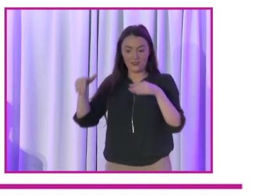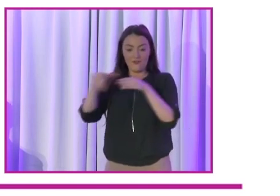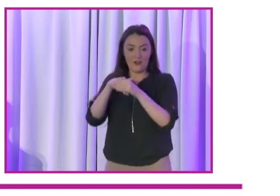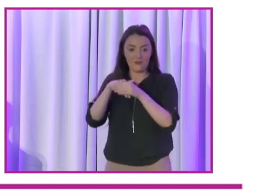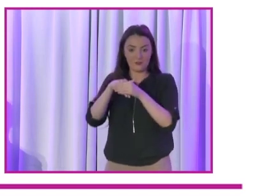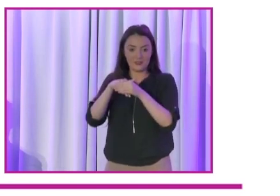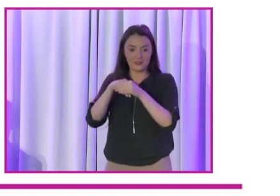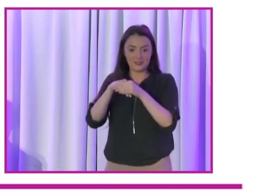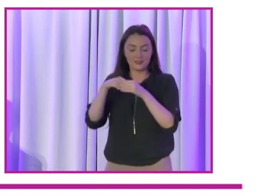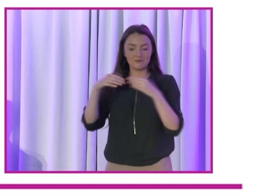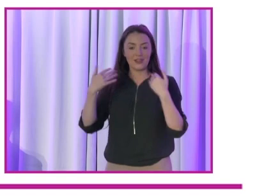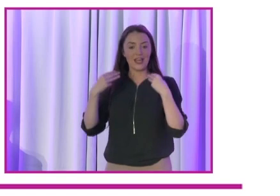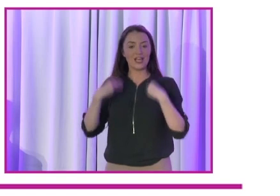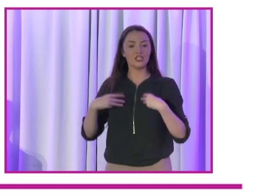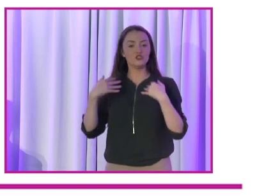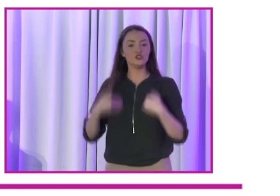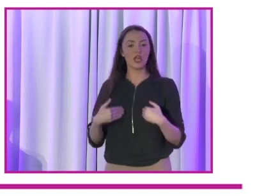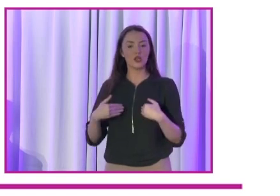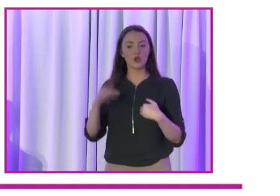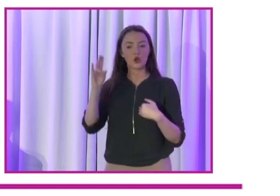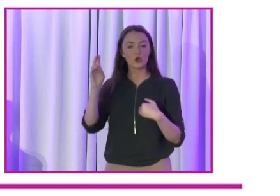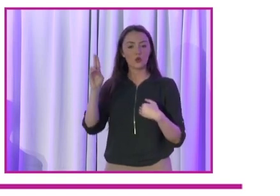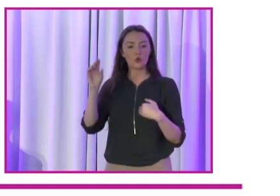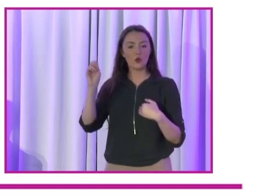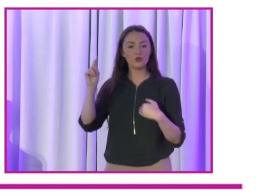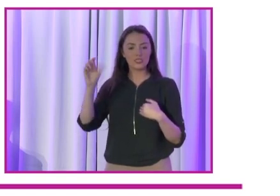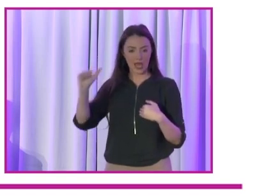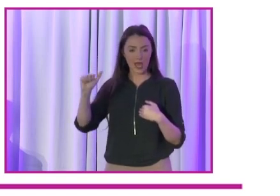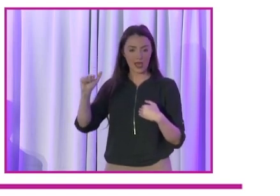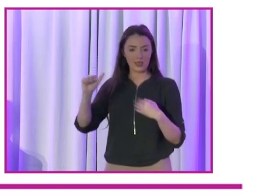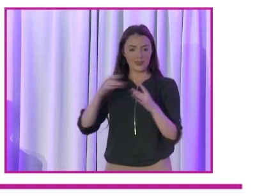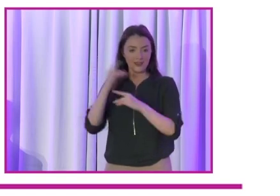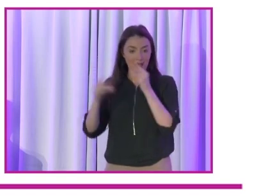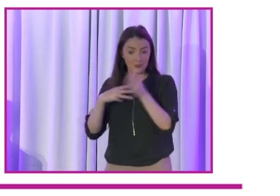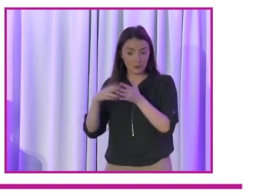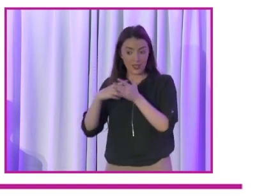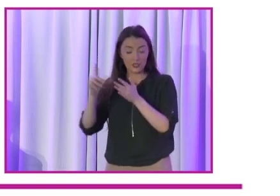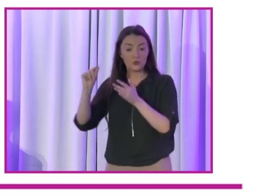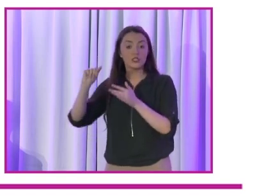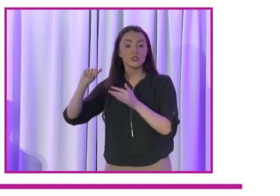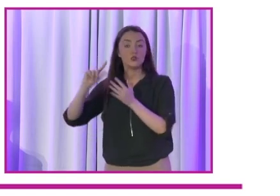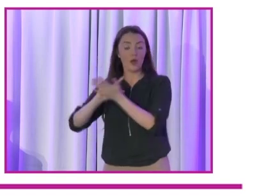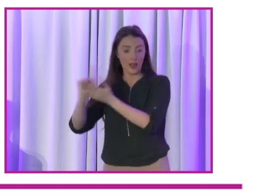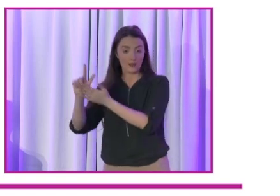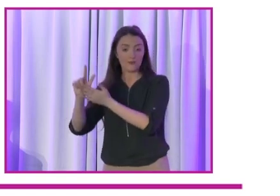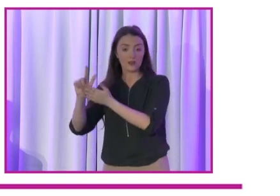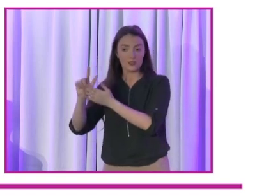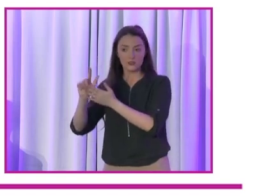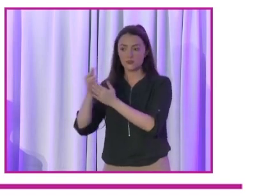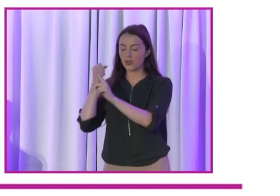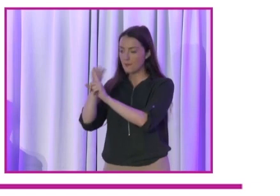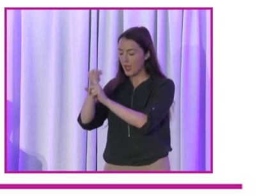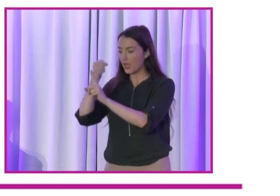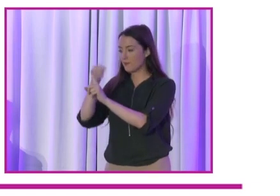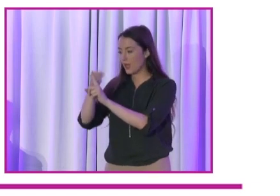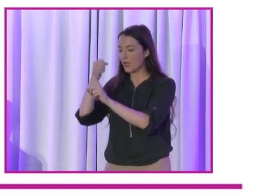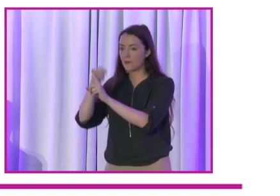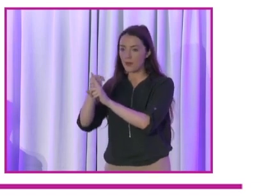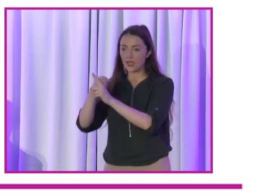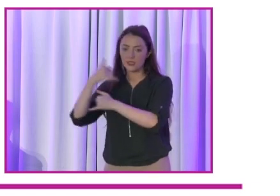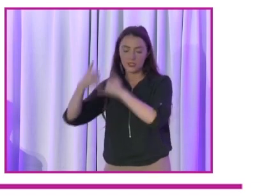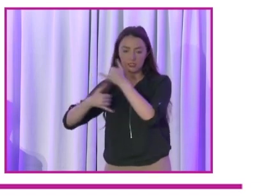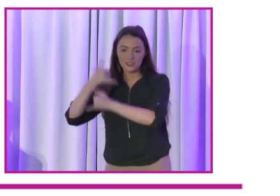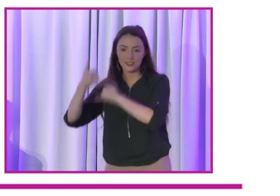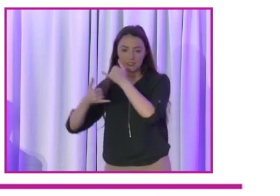gender quota. It happened in 2012 after a whole lot of campaigning over many years. If they don't reach 30% then,